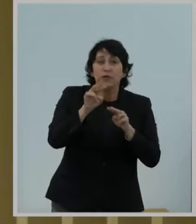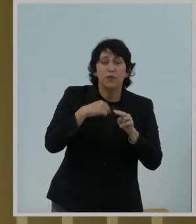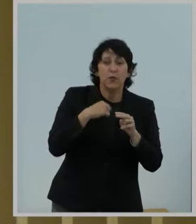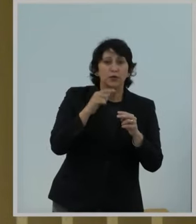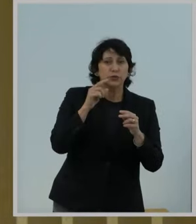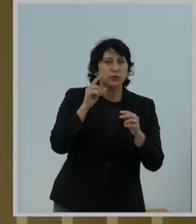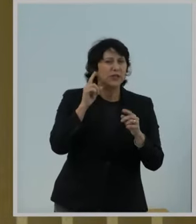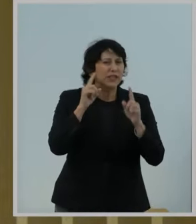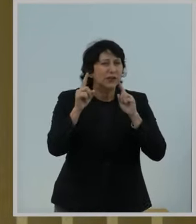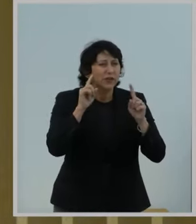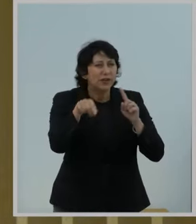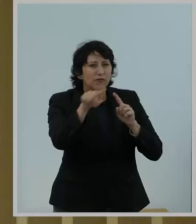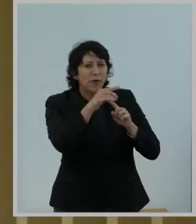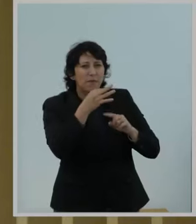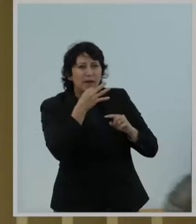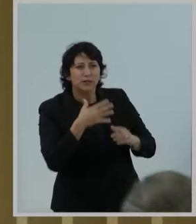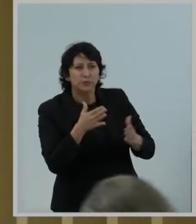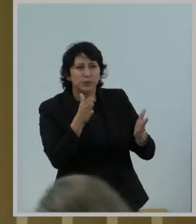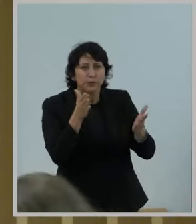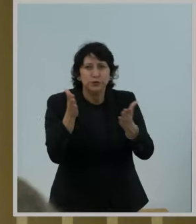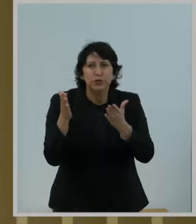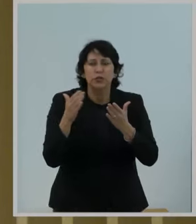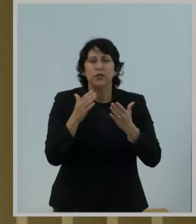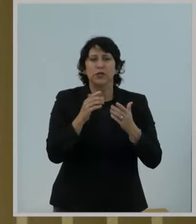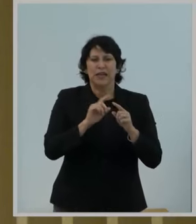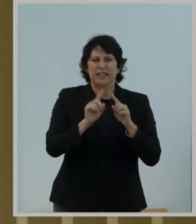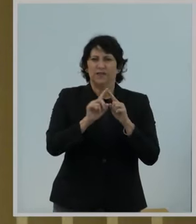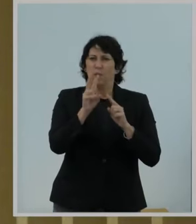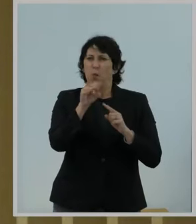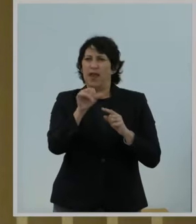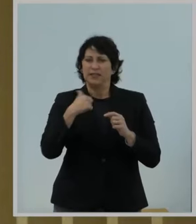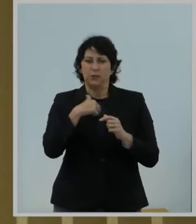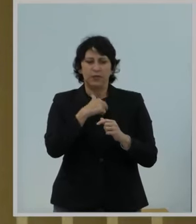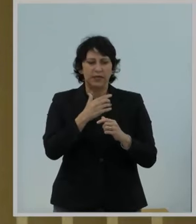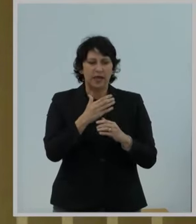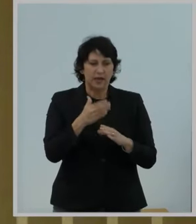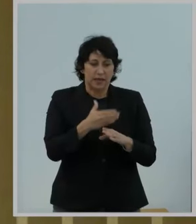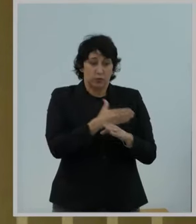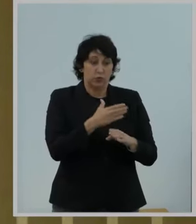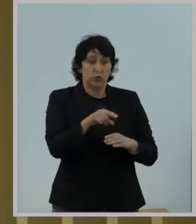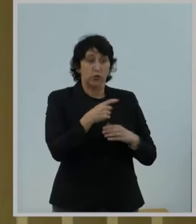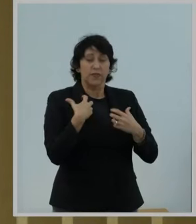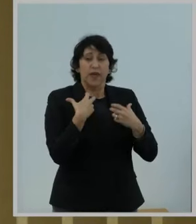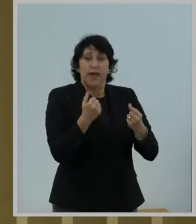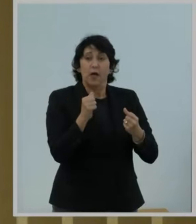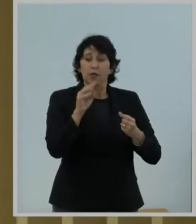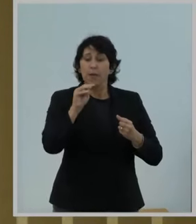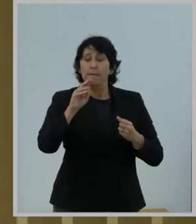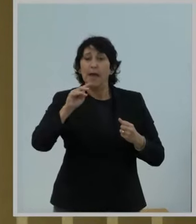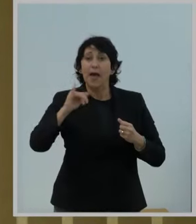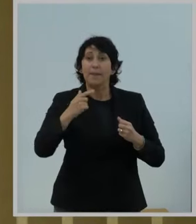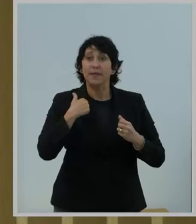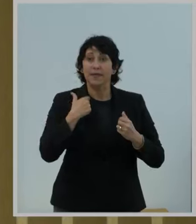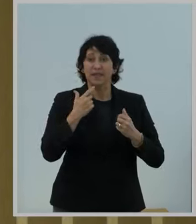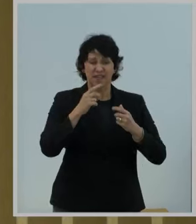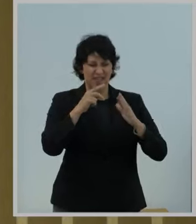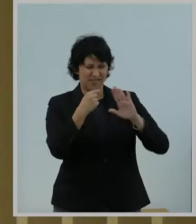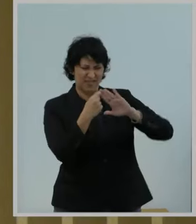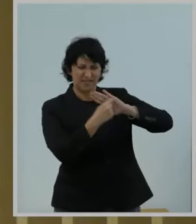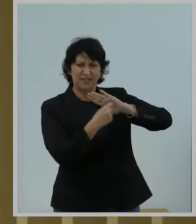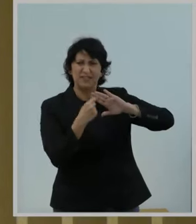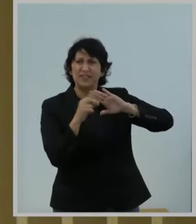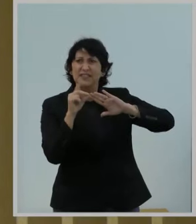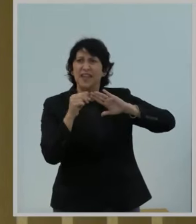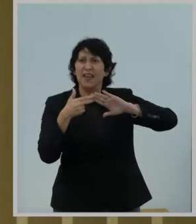as well on the ways that we can not only improve the user experience of our health mapping platform, but how to use this data, really